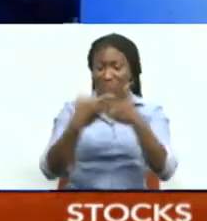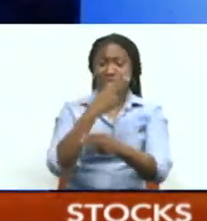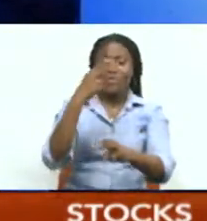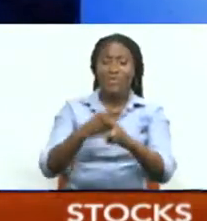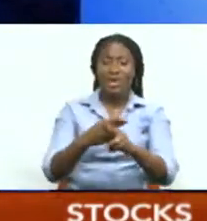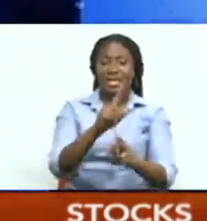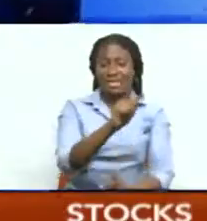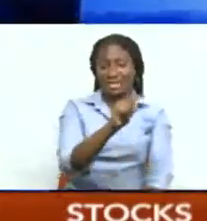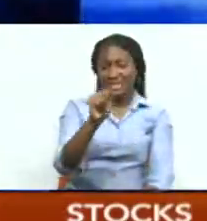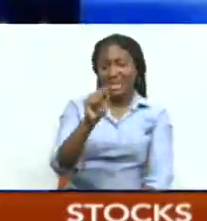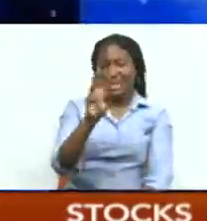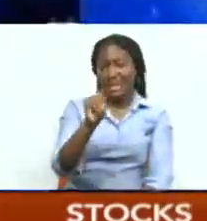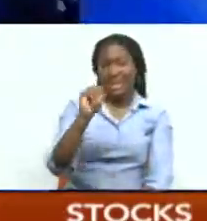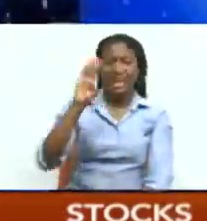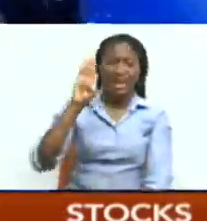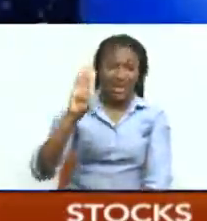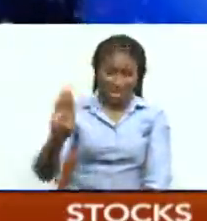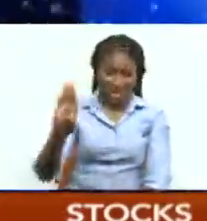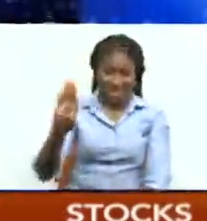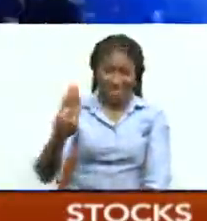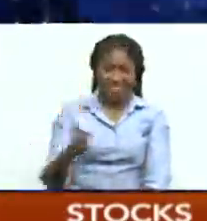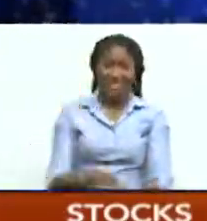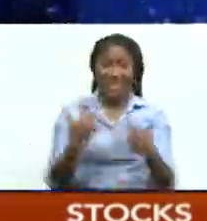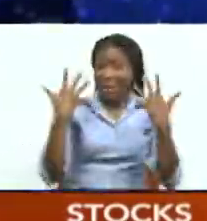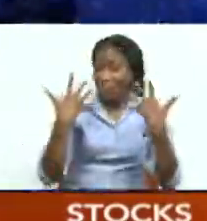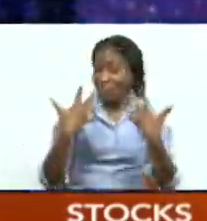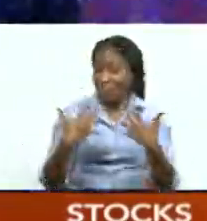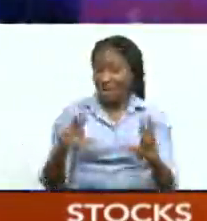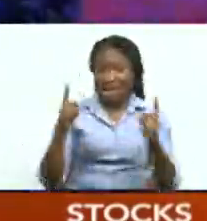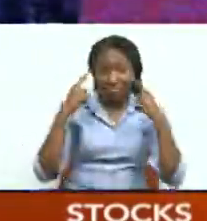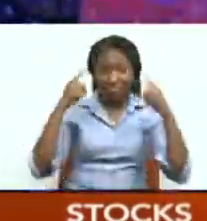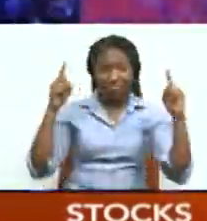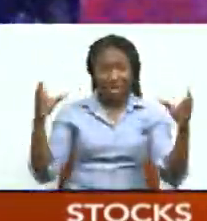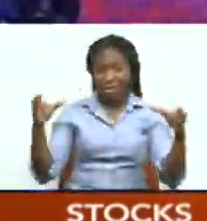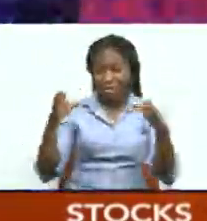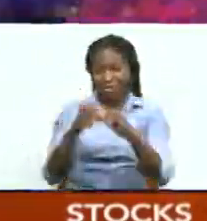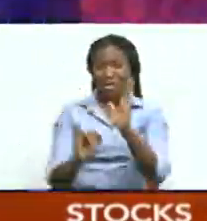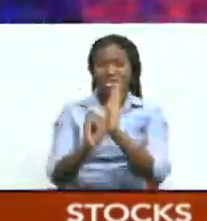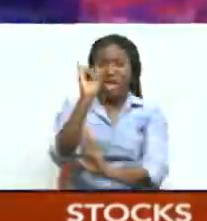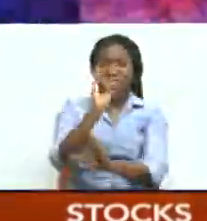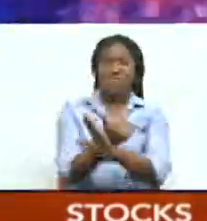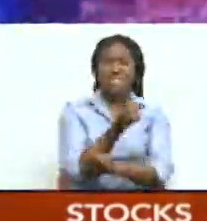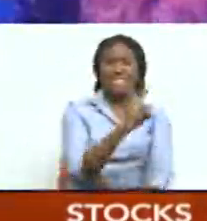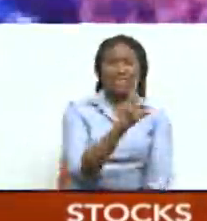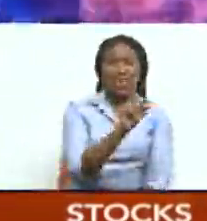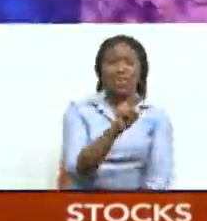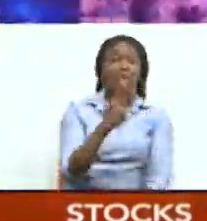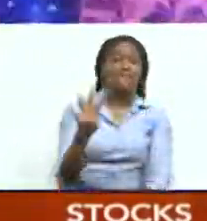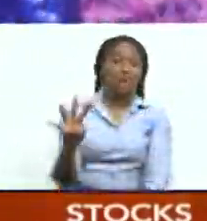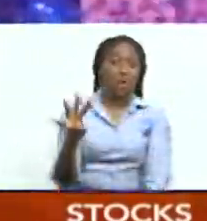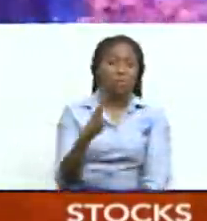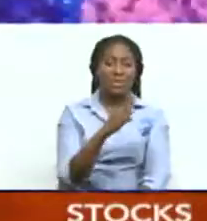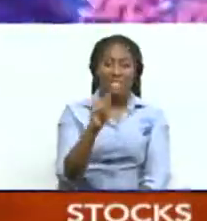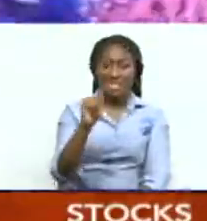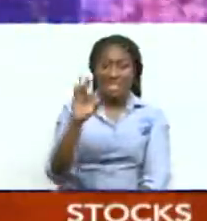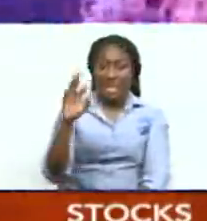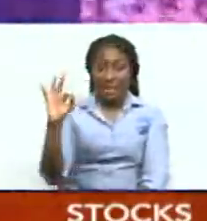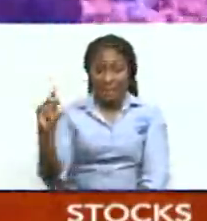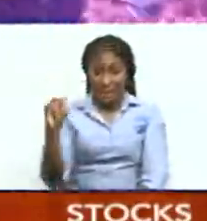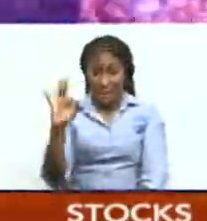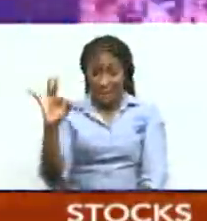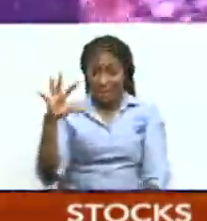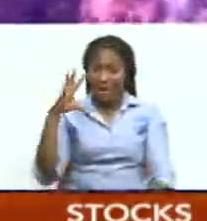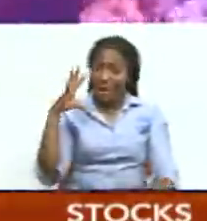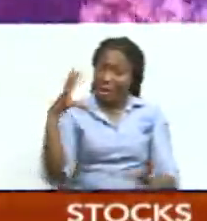Mortgage Bank. The merger was officially completed on January 17, 2024, with the TGMF buying 100%